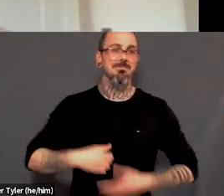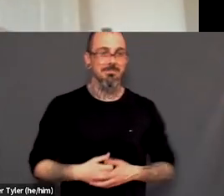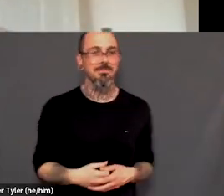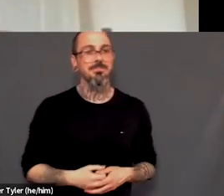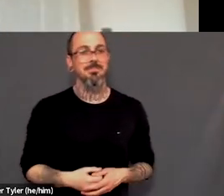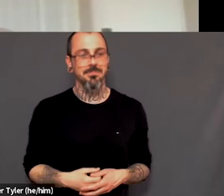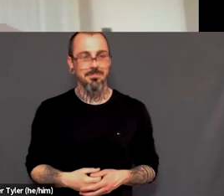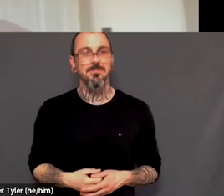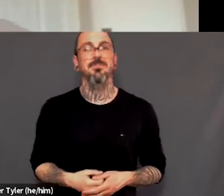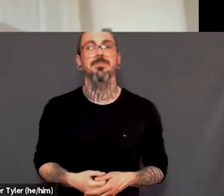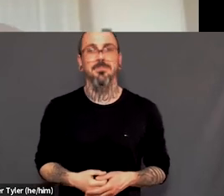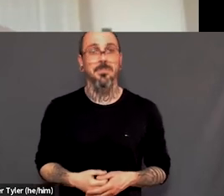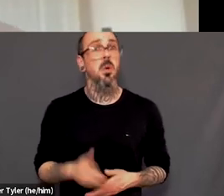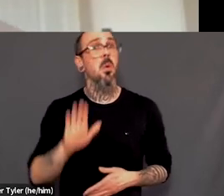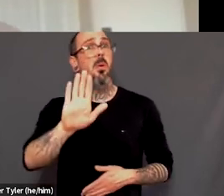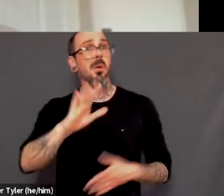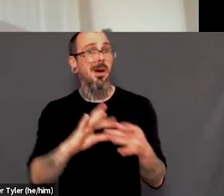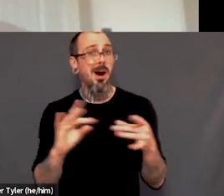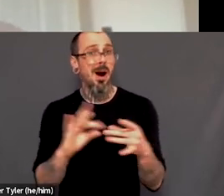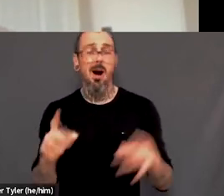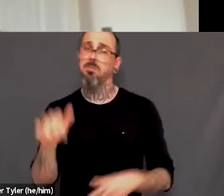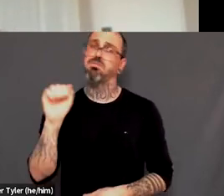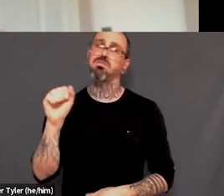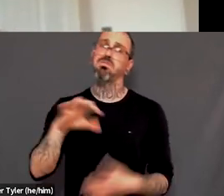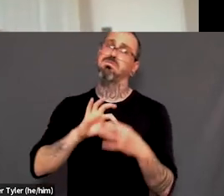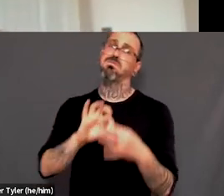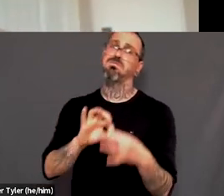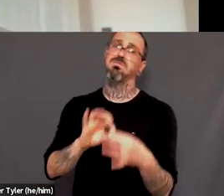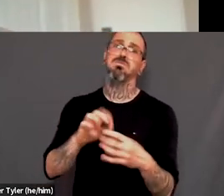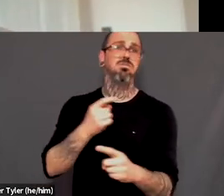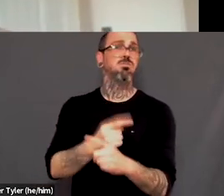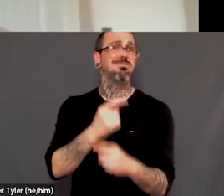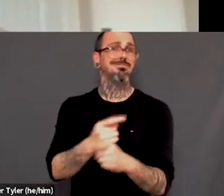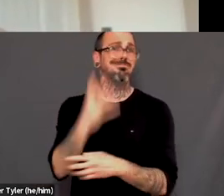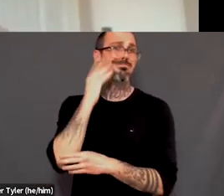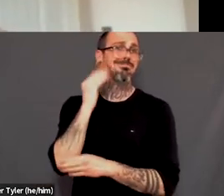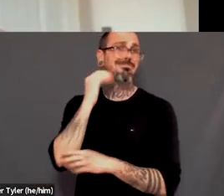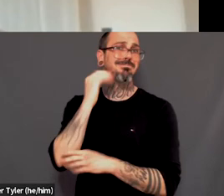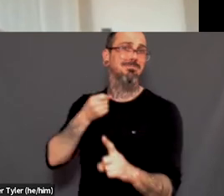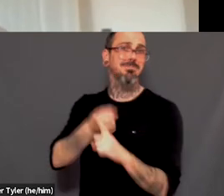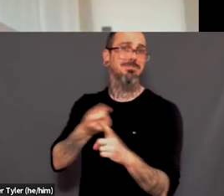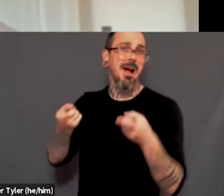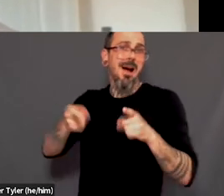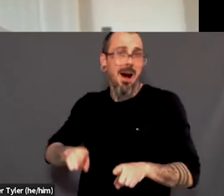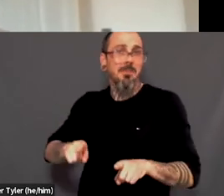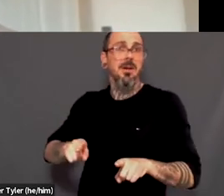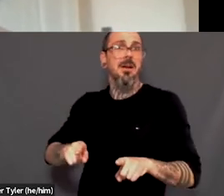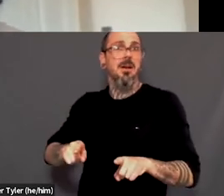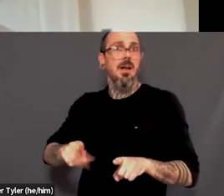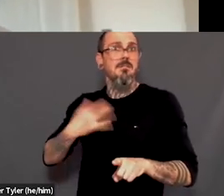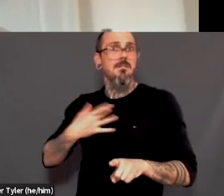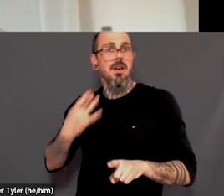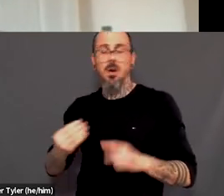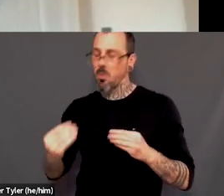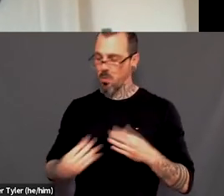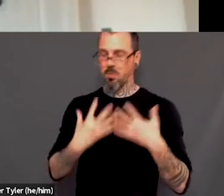things happen to us and that propels us to move, um, to create the change that we want to see, because we're just